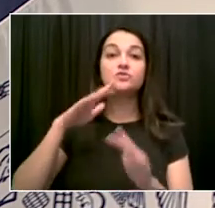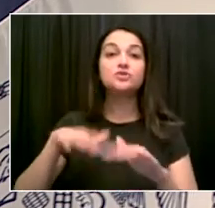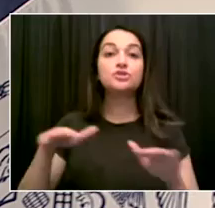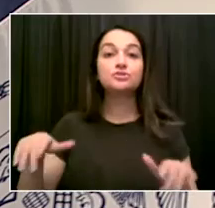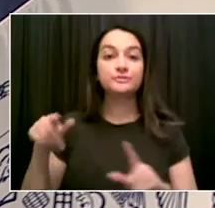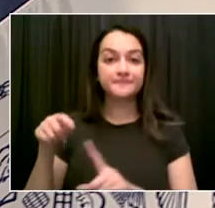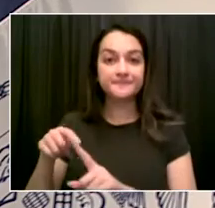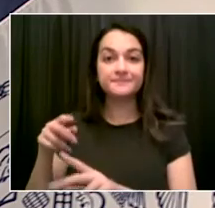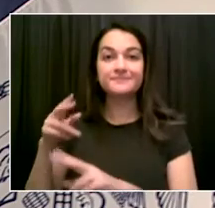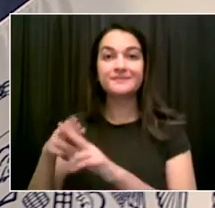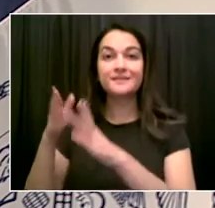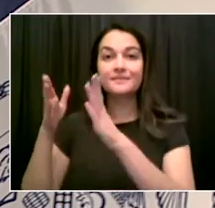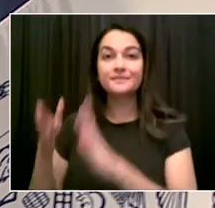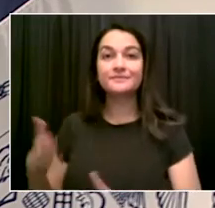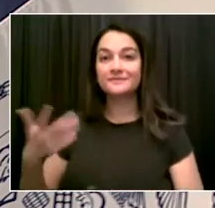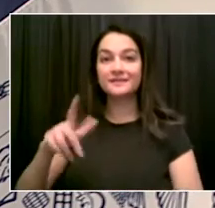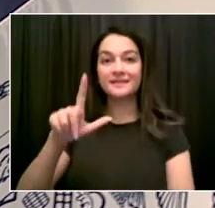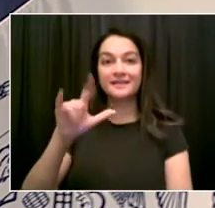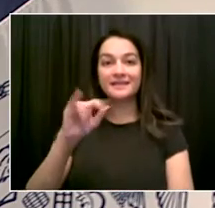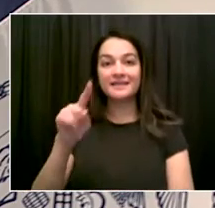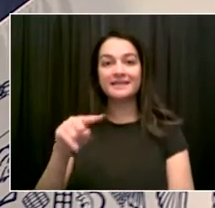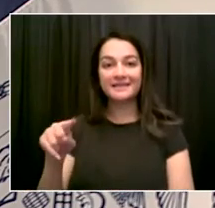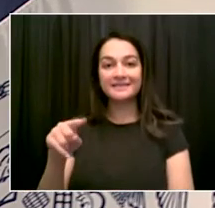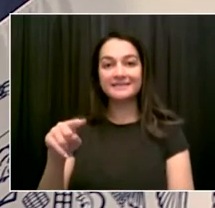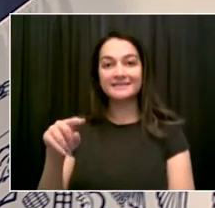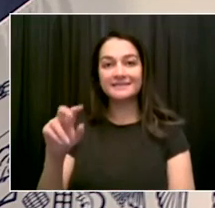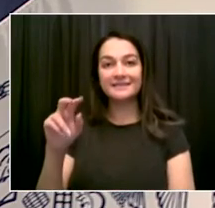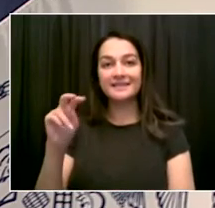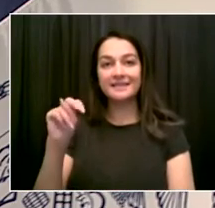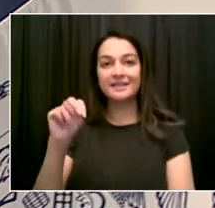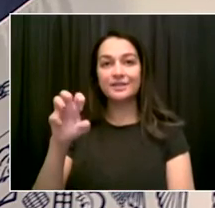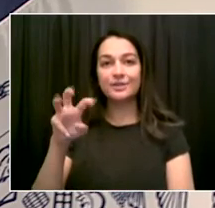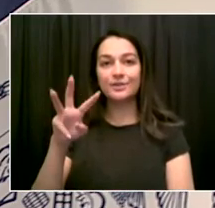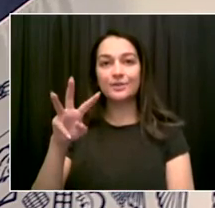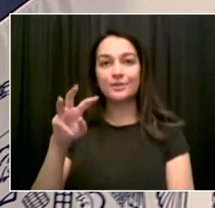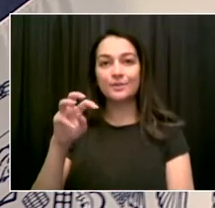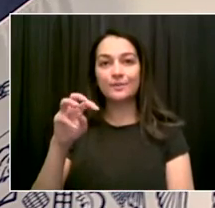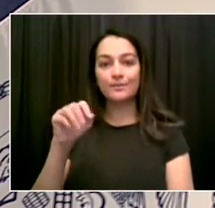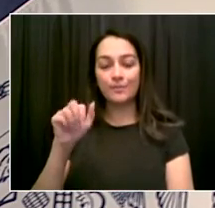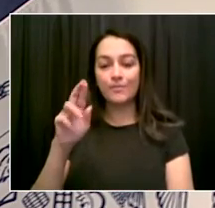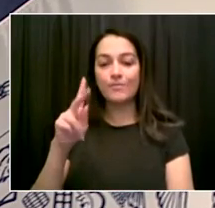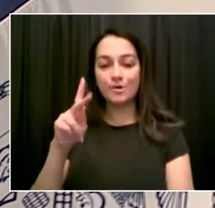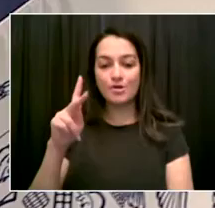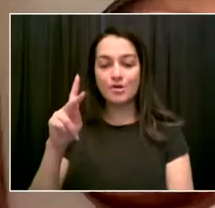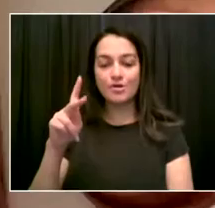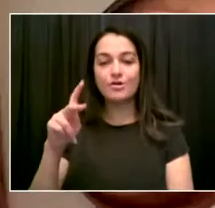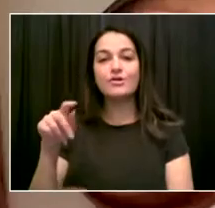Thank you, Mr. Mayor, and it's an honor to be here with you. I wish we could be in person, and that's the goal.